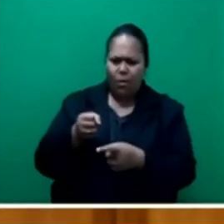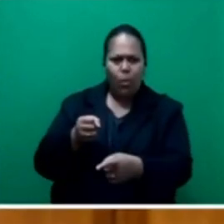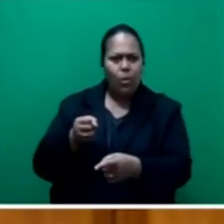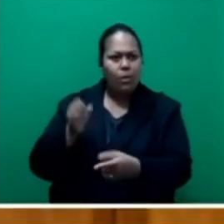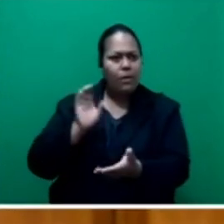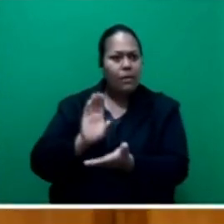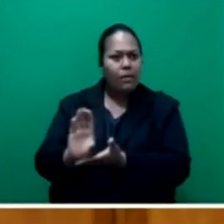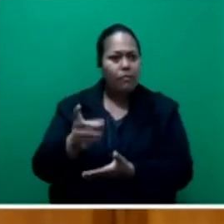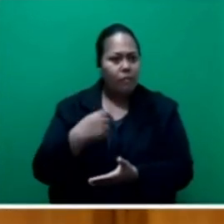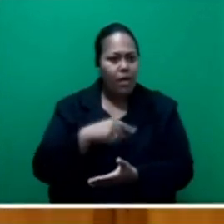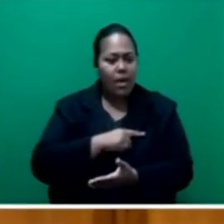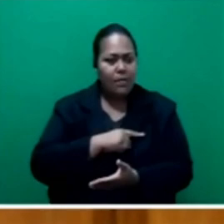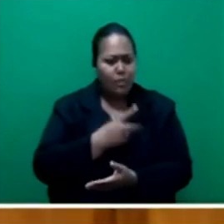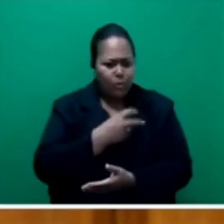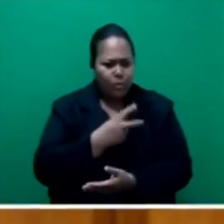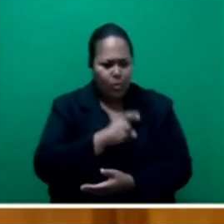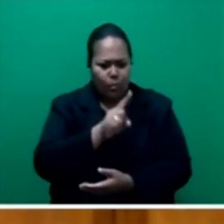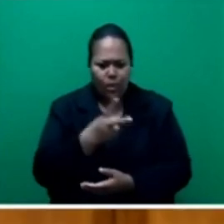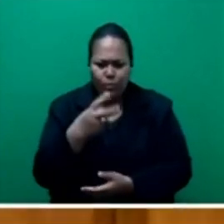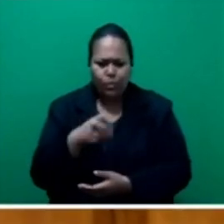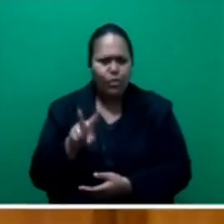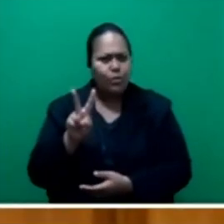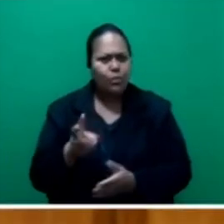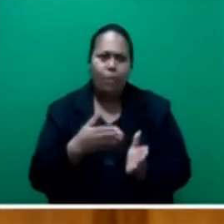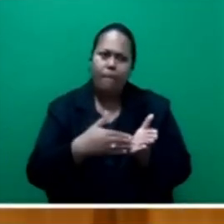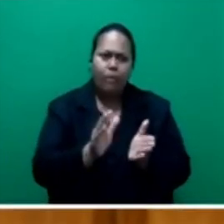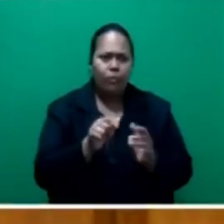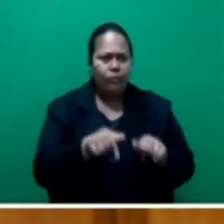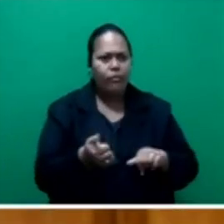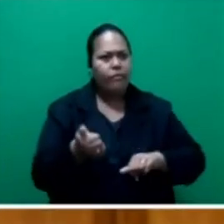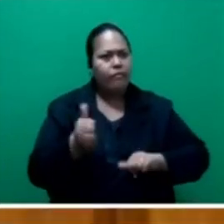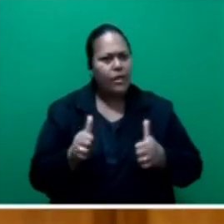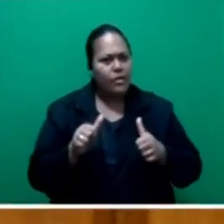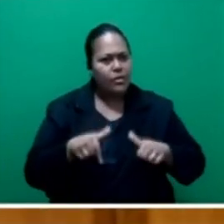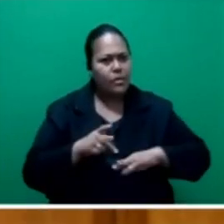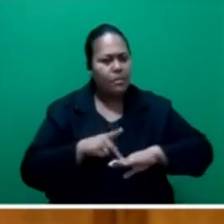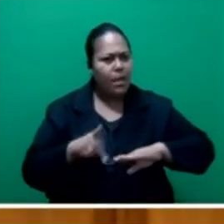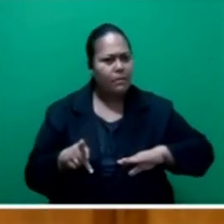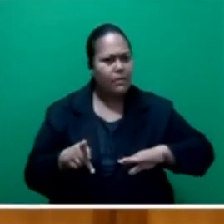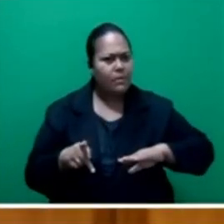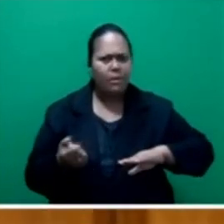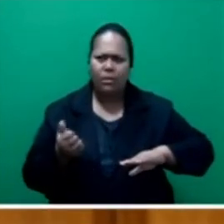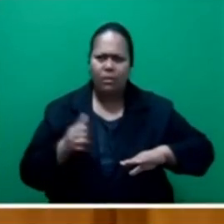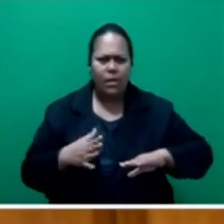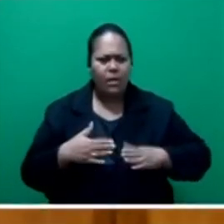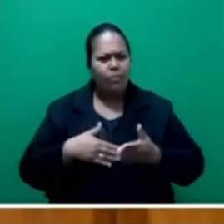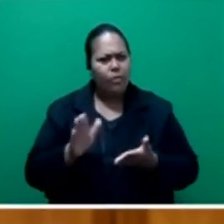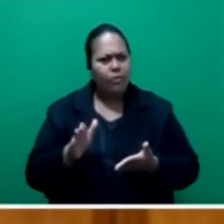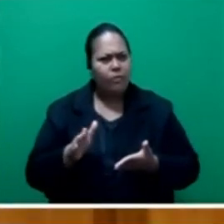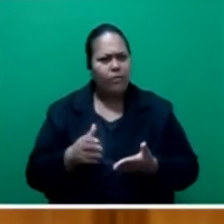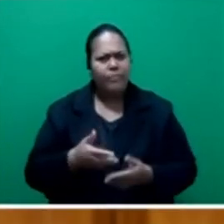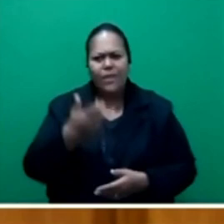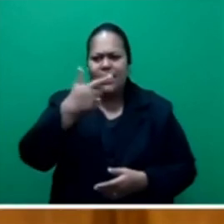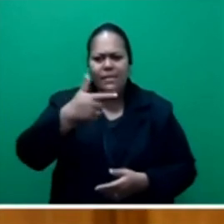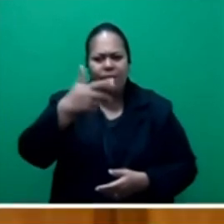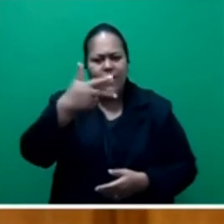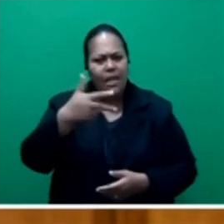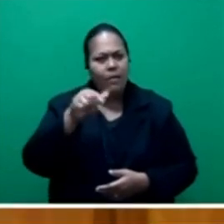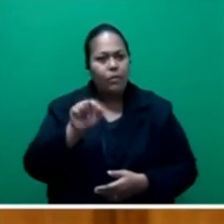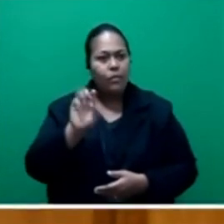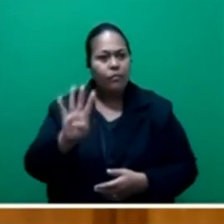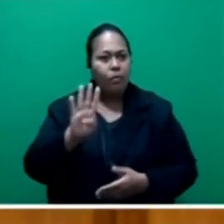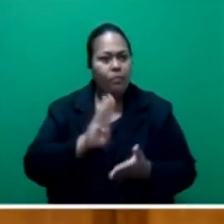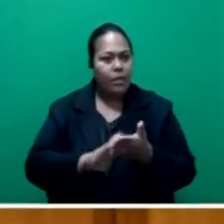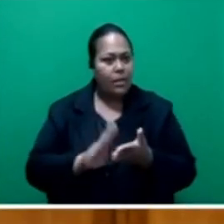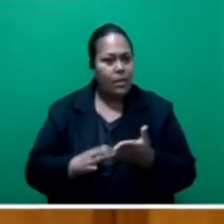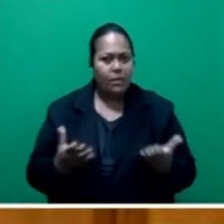2022 already passed in parliament, I might add, honorable speaker, totaling $78.4 million